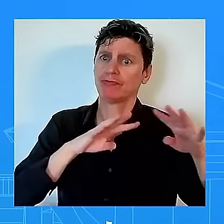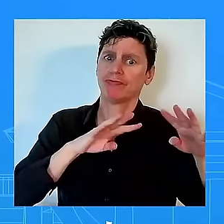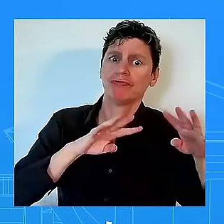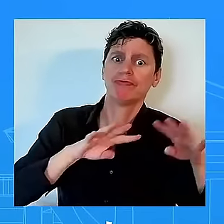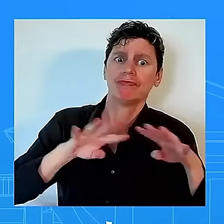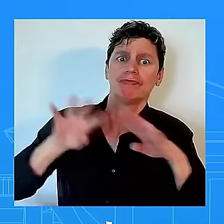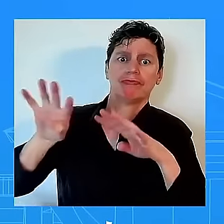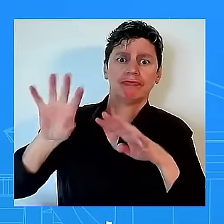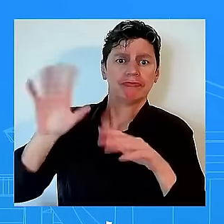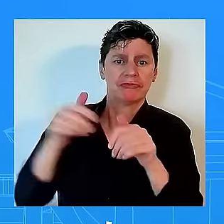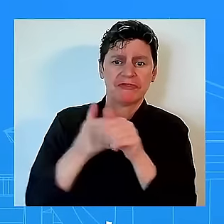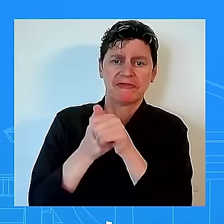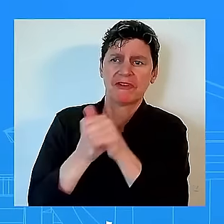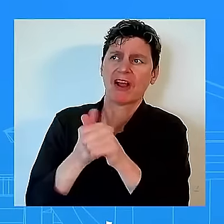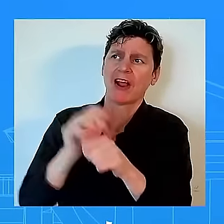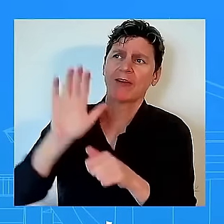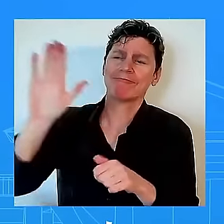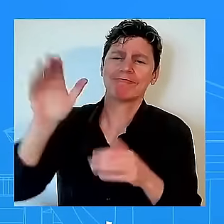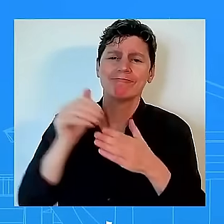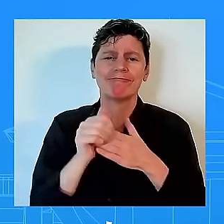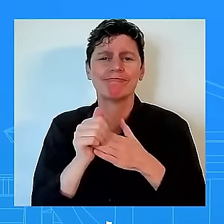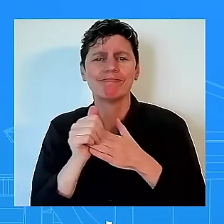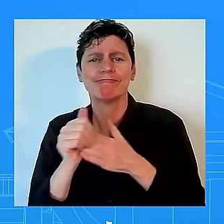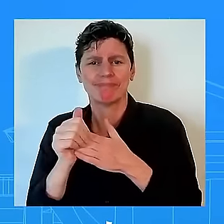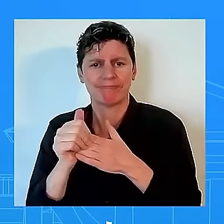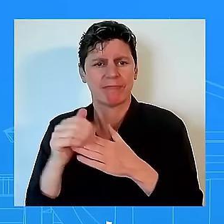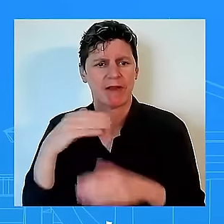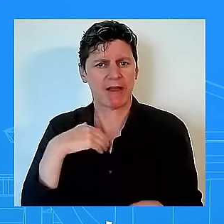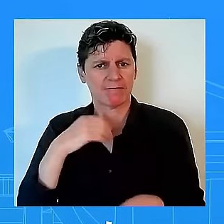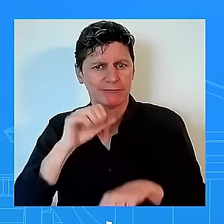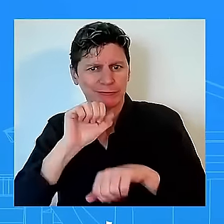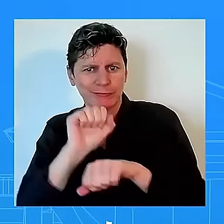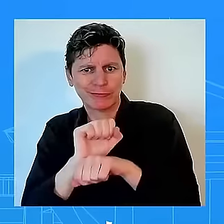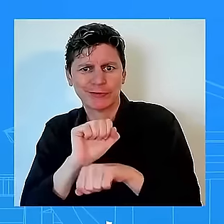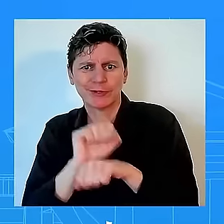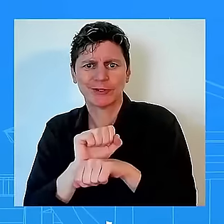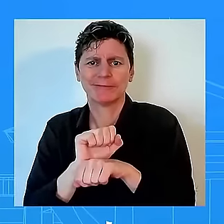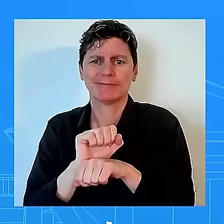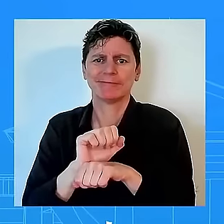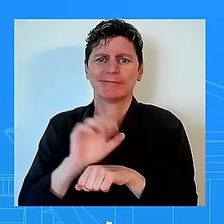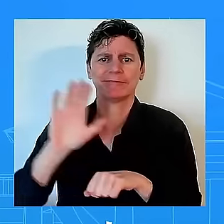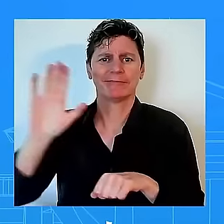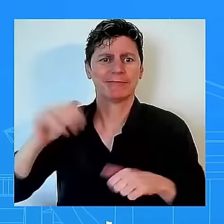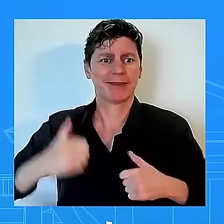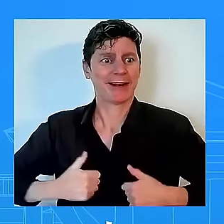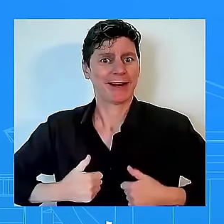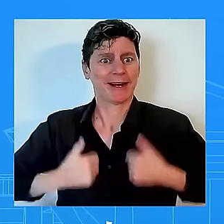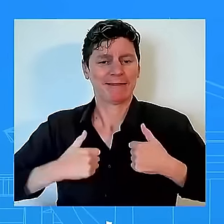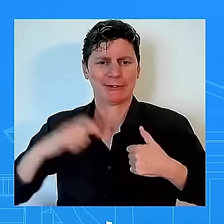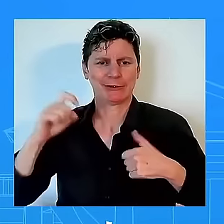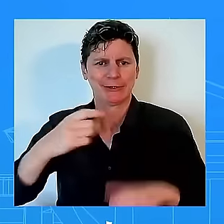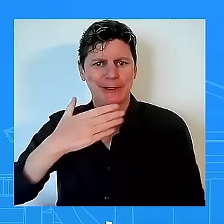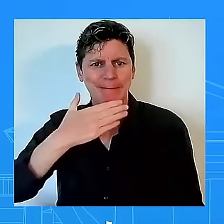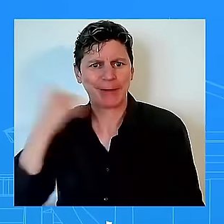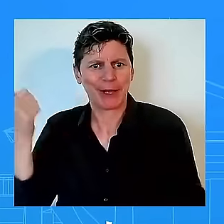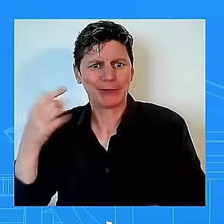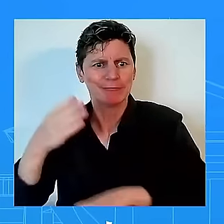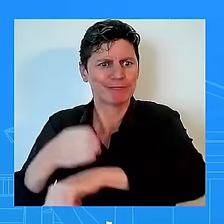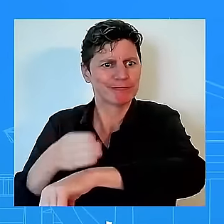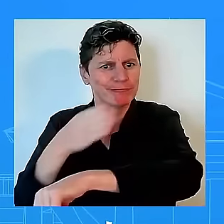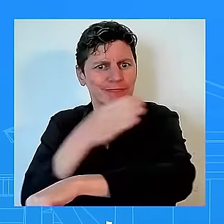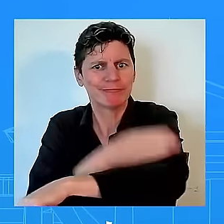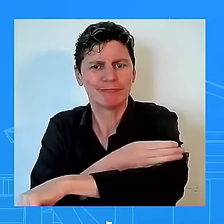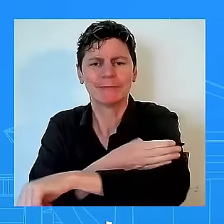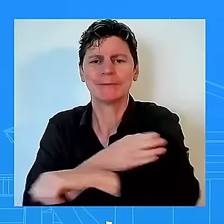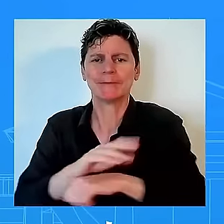have a job where you're supposed to make people's lives better uh where you're supposed to do the thing that is right on behalf not just the